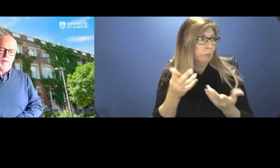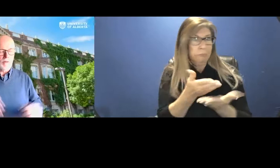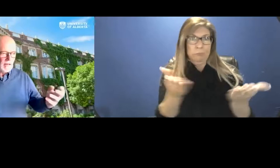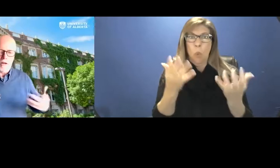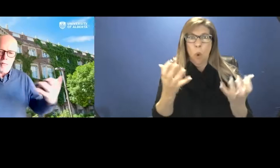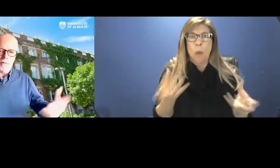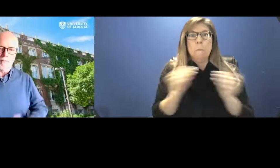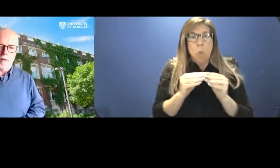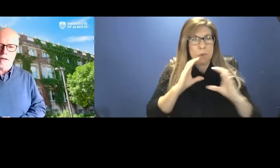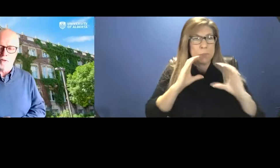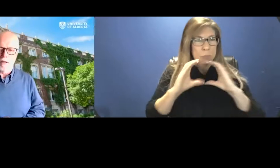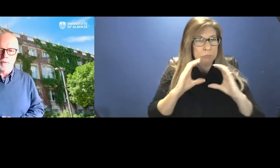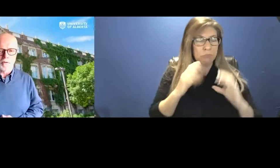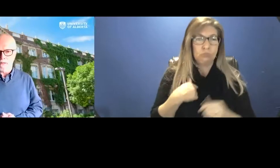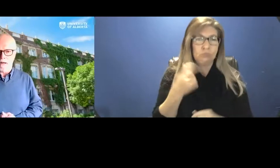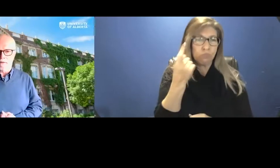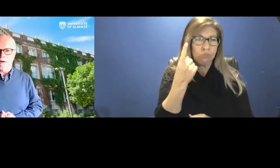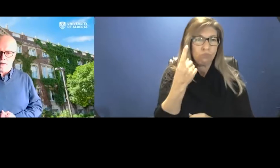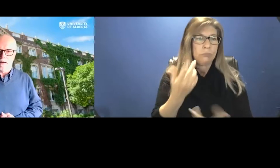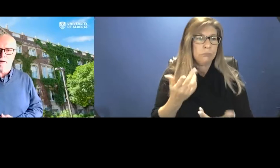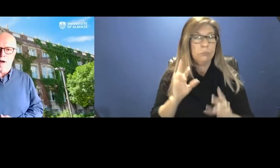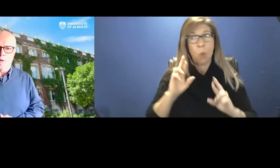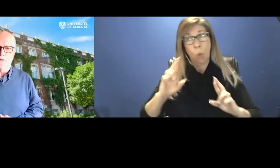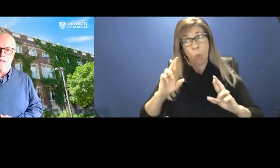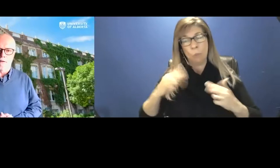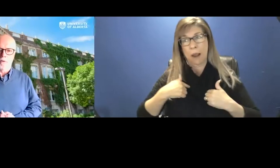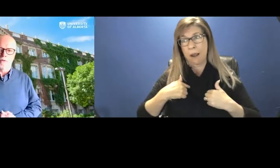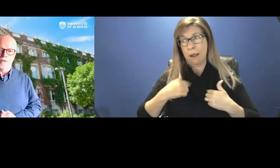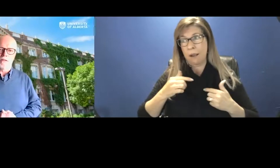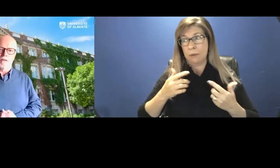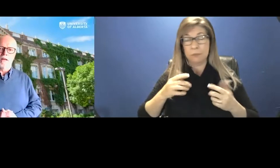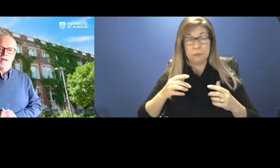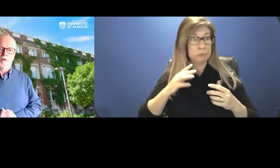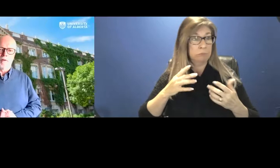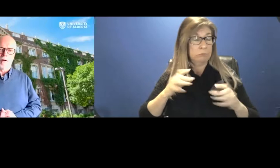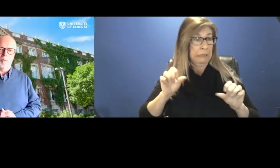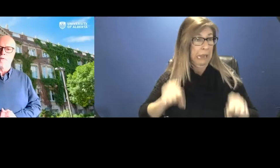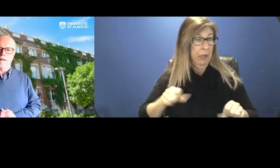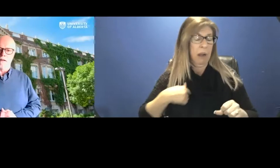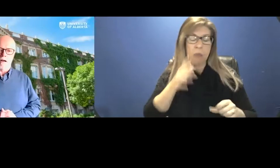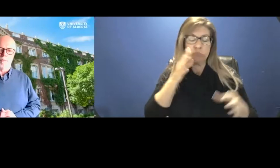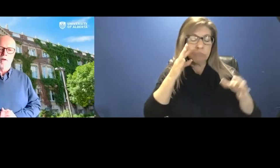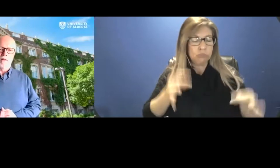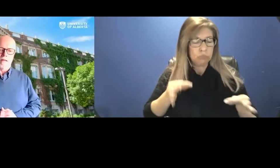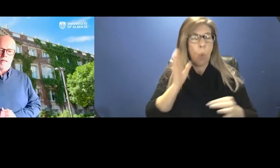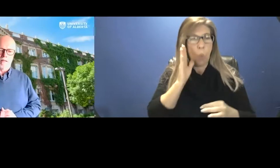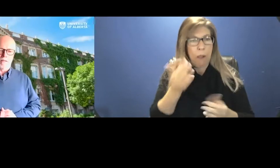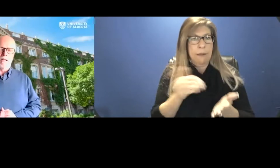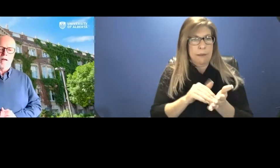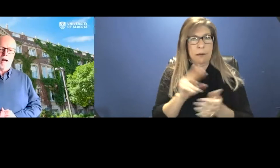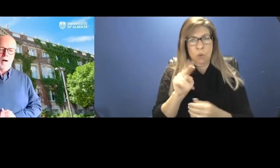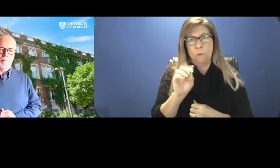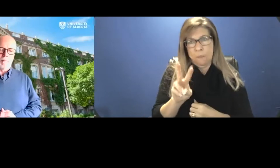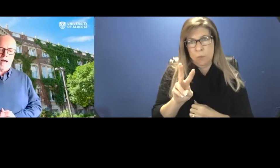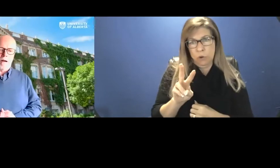this. I, I say, hopefully I should be able to decide. So I guess I, I will decide that we'll do this in, in November. We'll find a time that is,